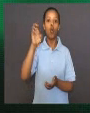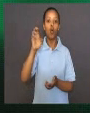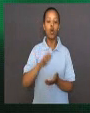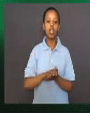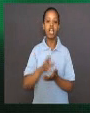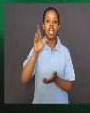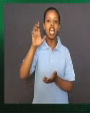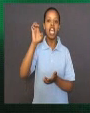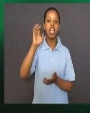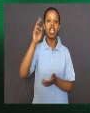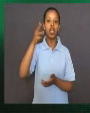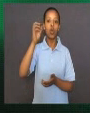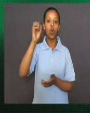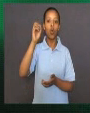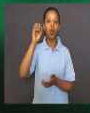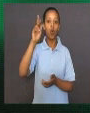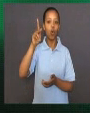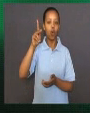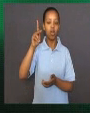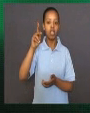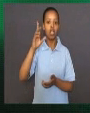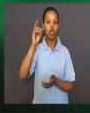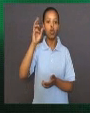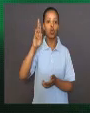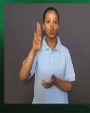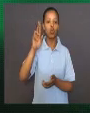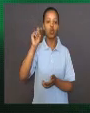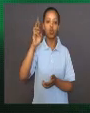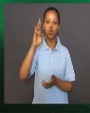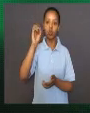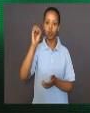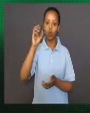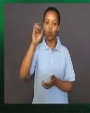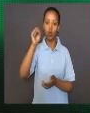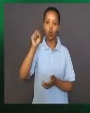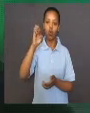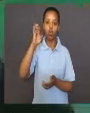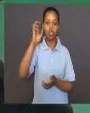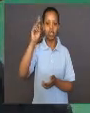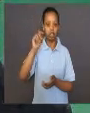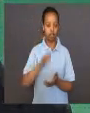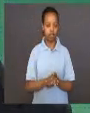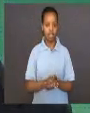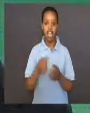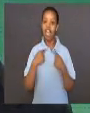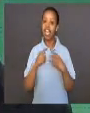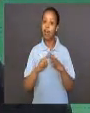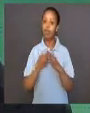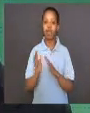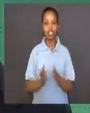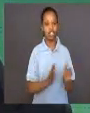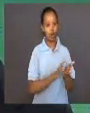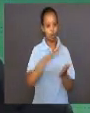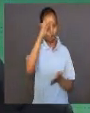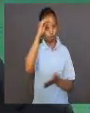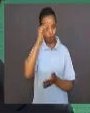Antoine van Leeuwenhoek, and René Dutrochet. I am ready to start